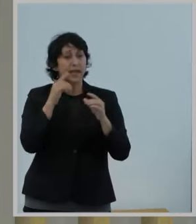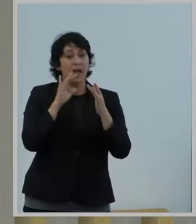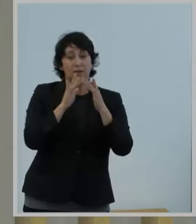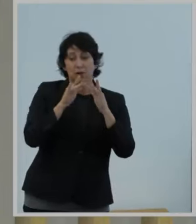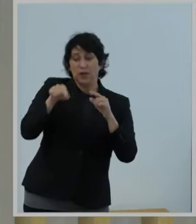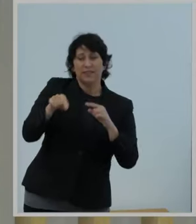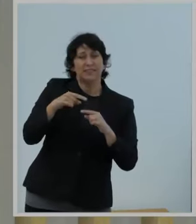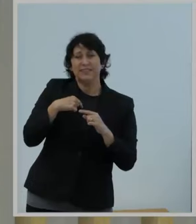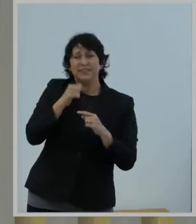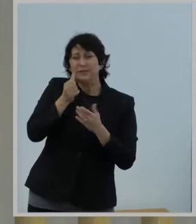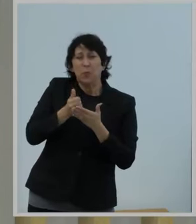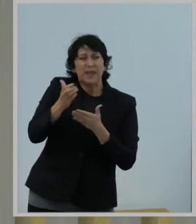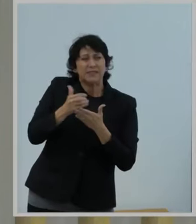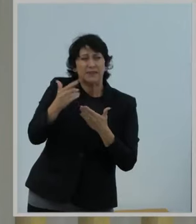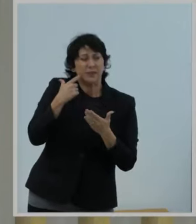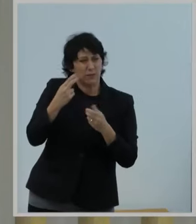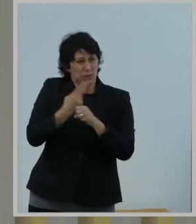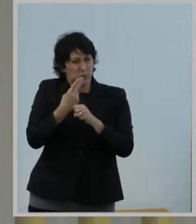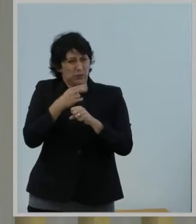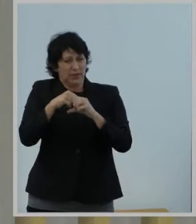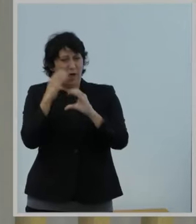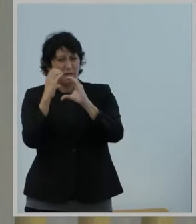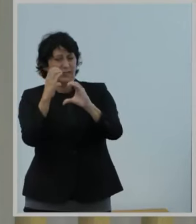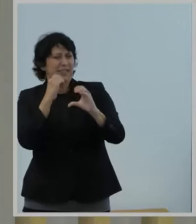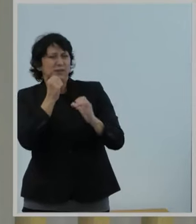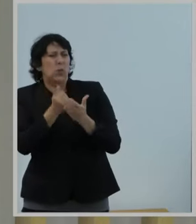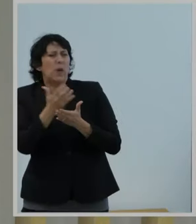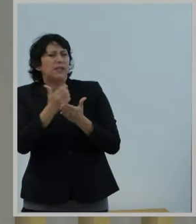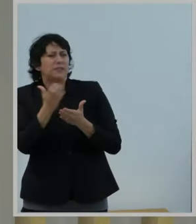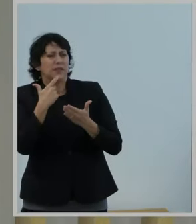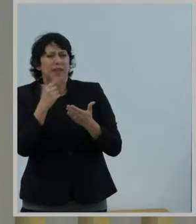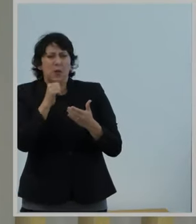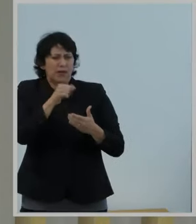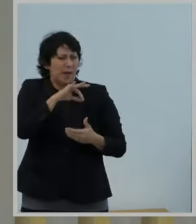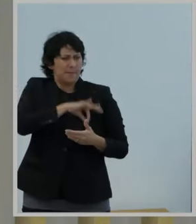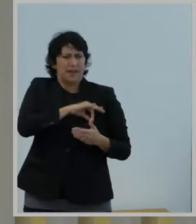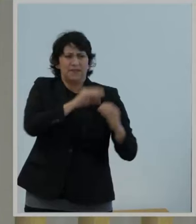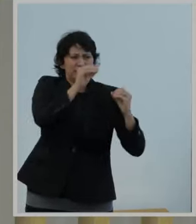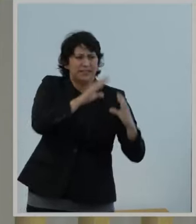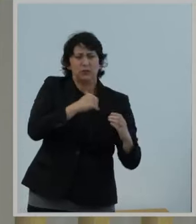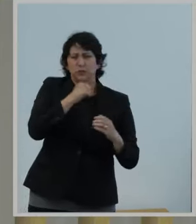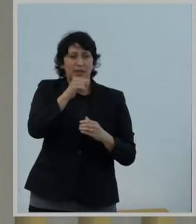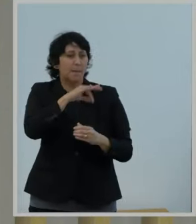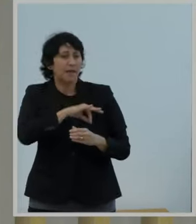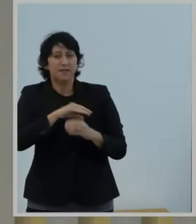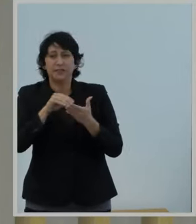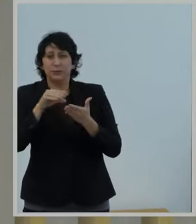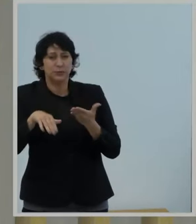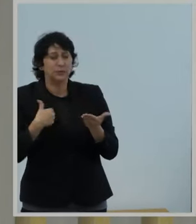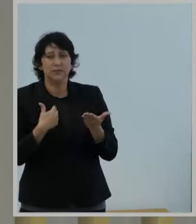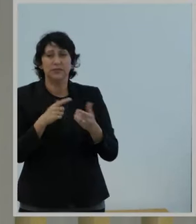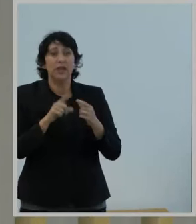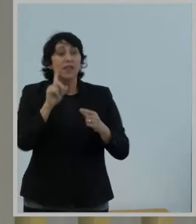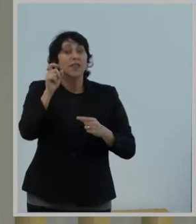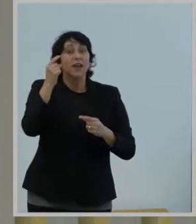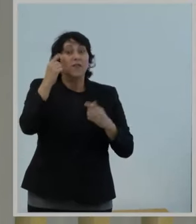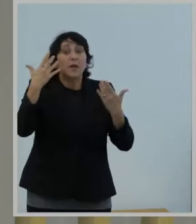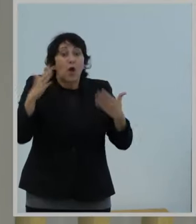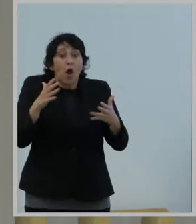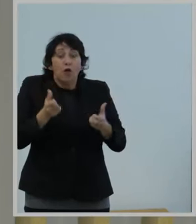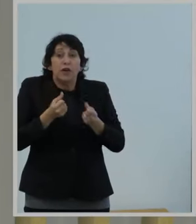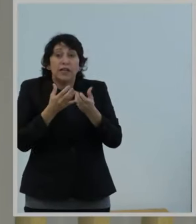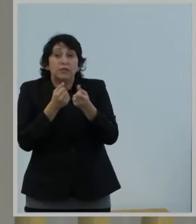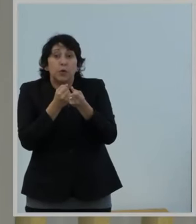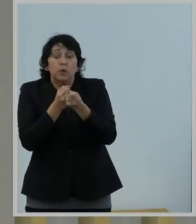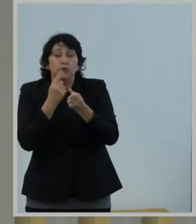still be wasteful and unlikely to benefit students and teachers. The federal government already subsidizes mobile internet connections through the